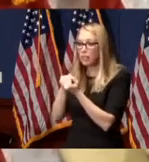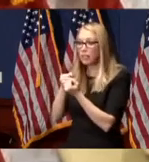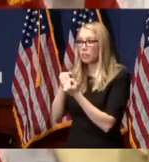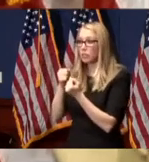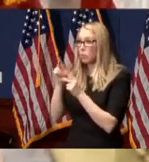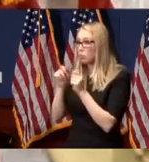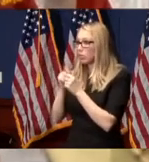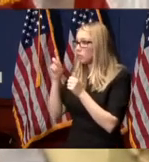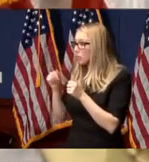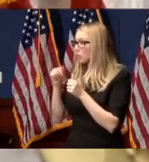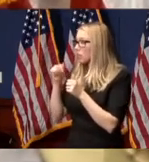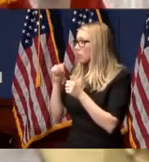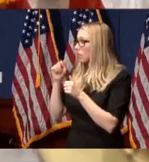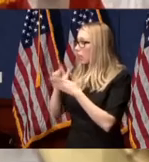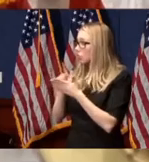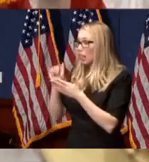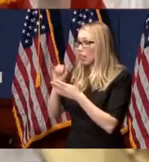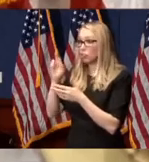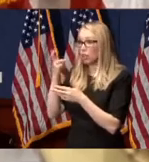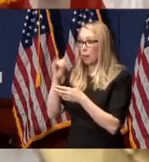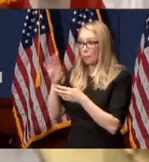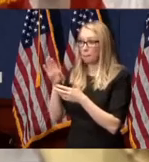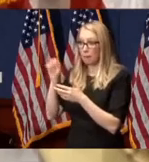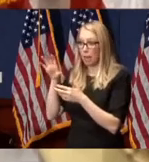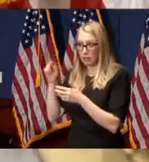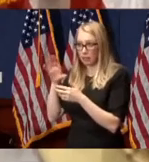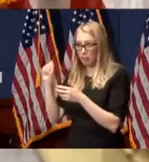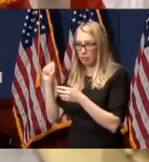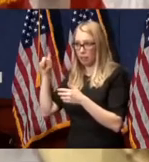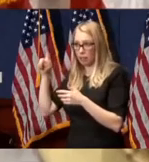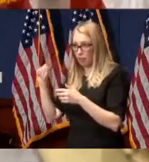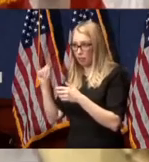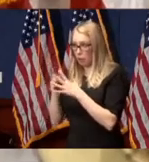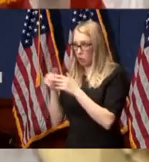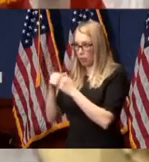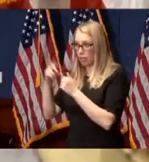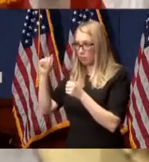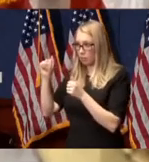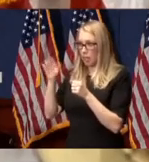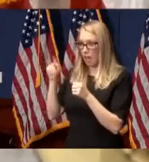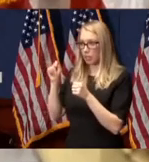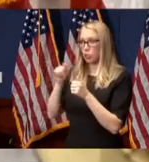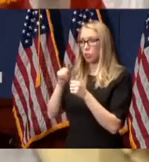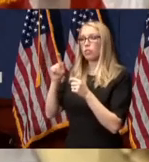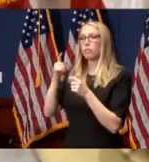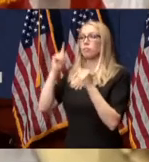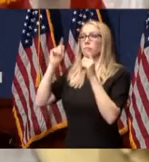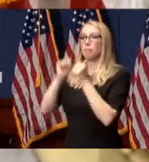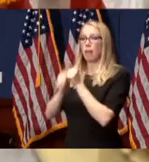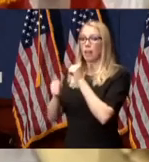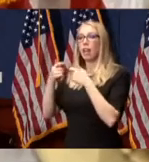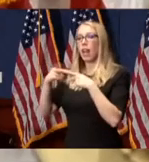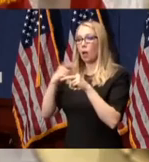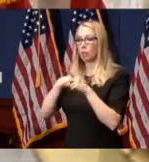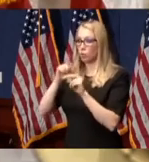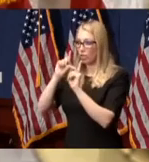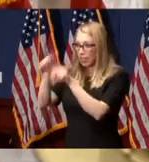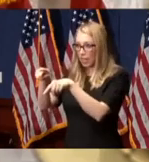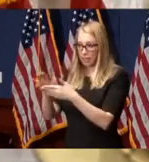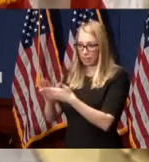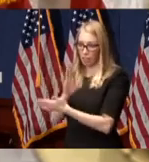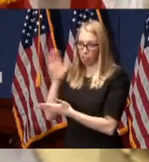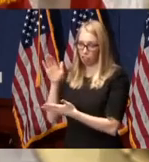disabilities, legislation like Rehabilitation Act and the Americans with Disabilities Act made it possible for me to attend college.